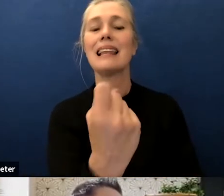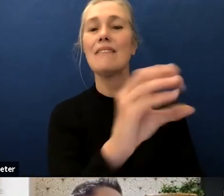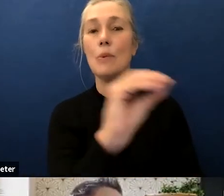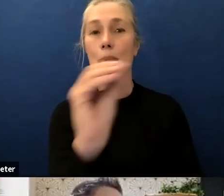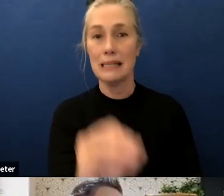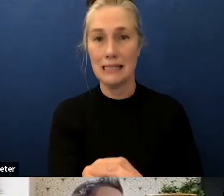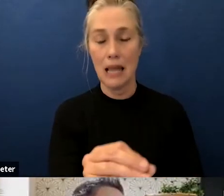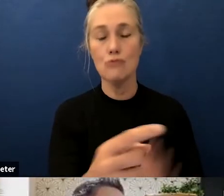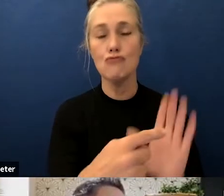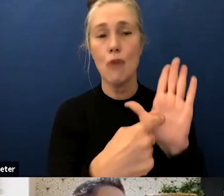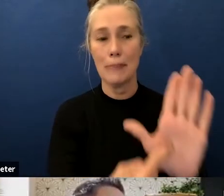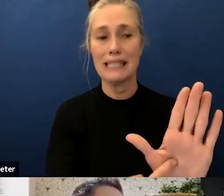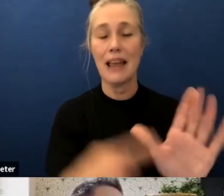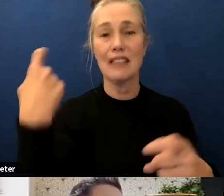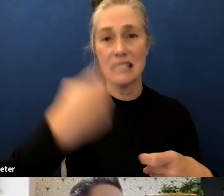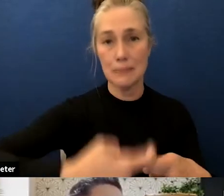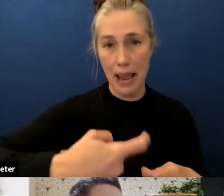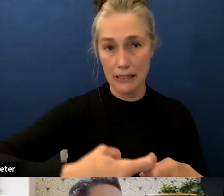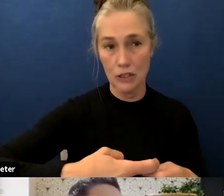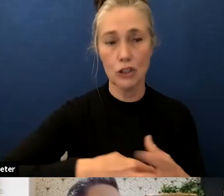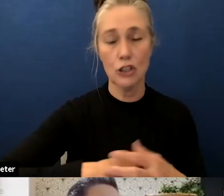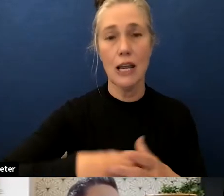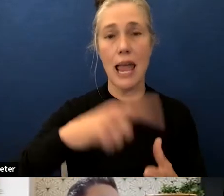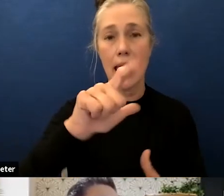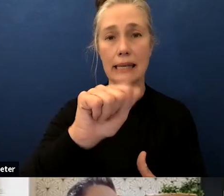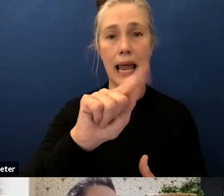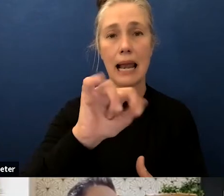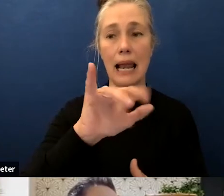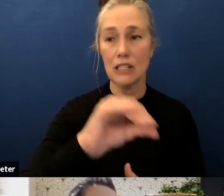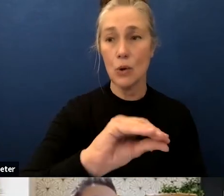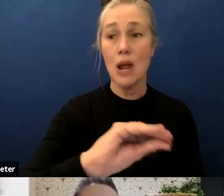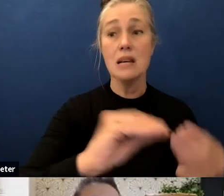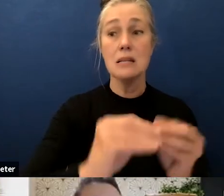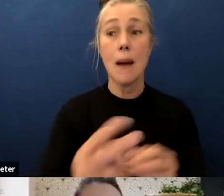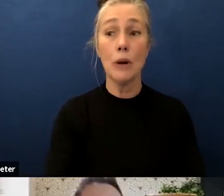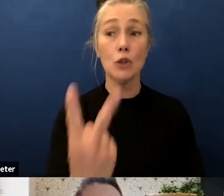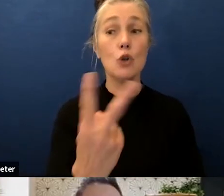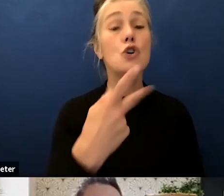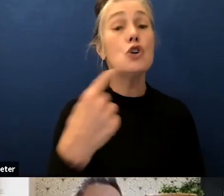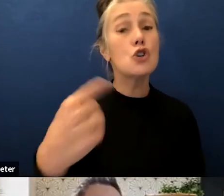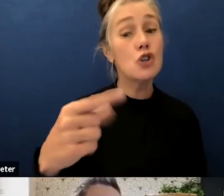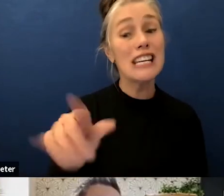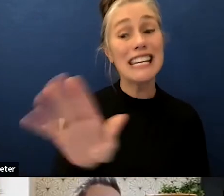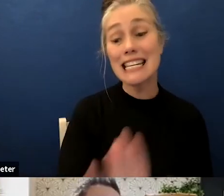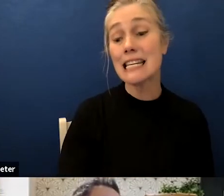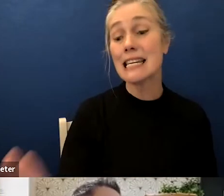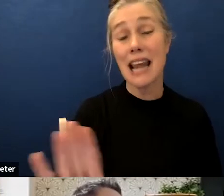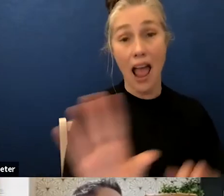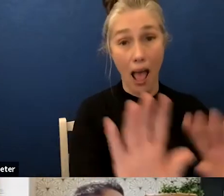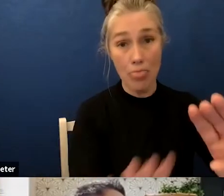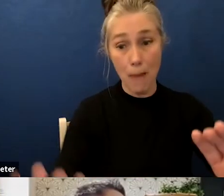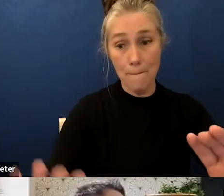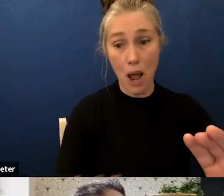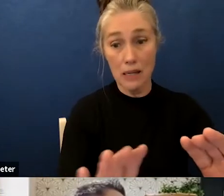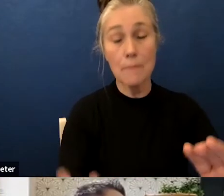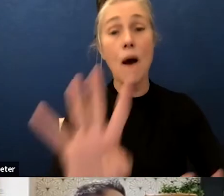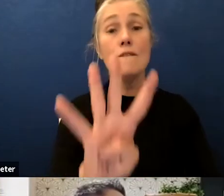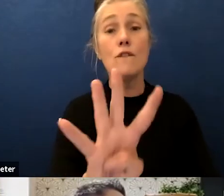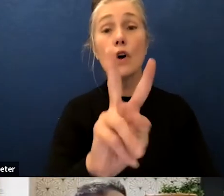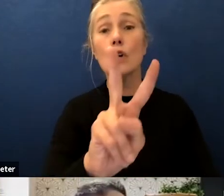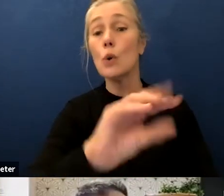and then number two which is in the green uh right down there and in the bottom we have a 42